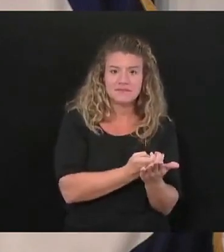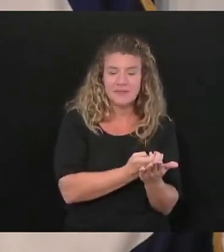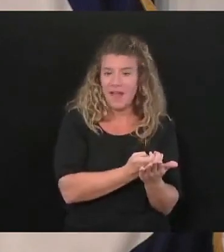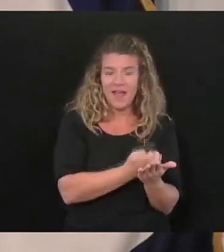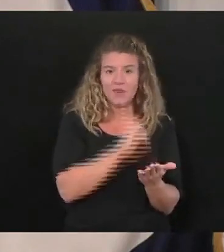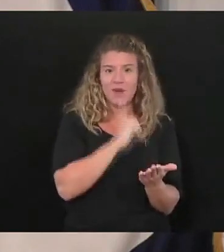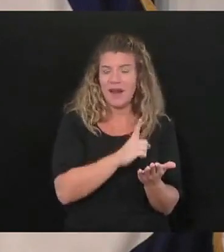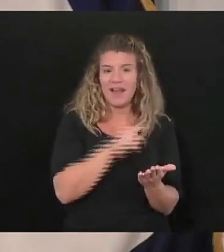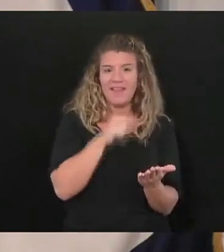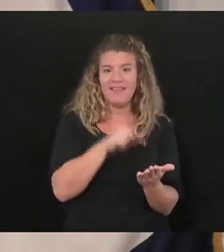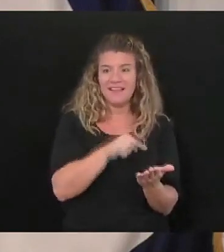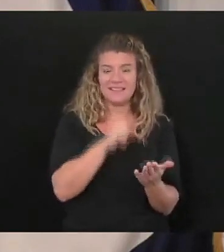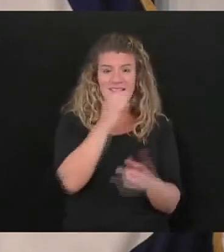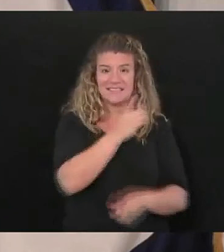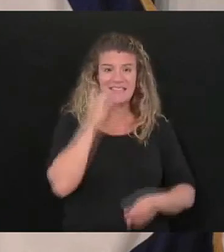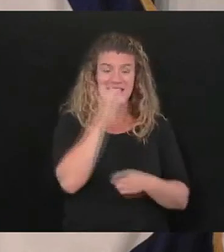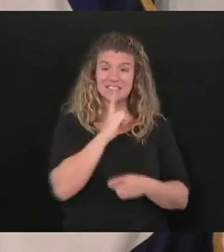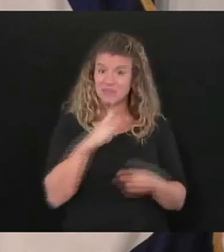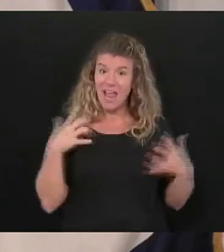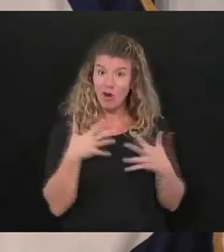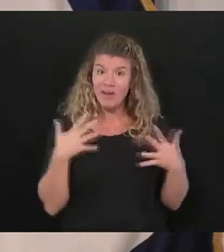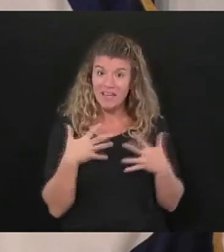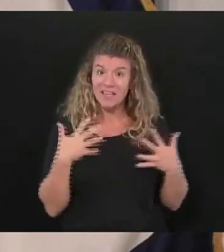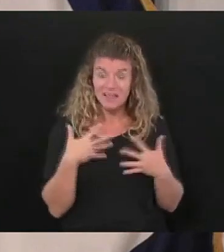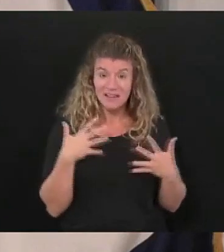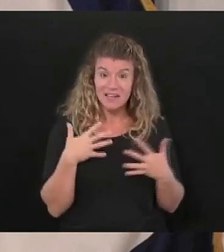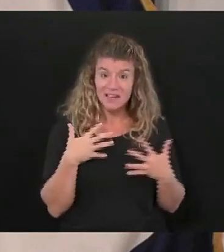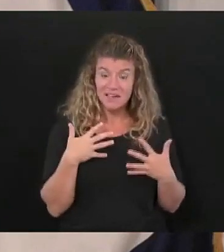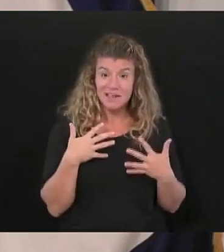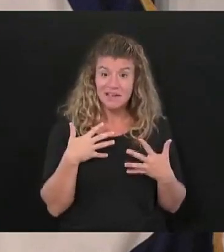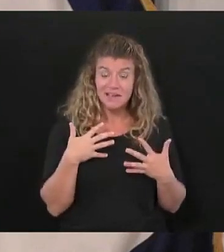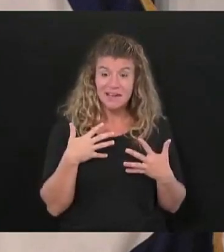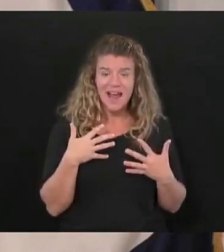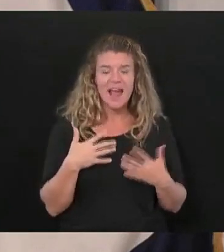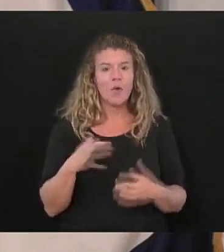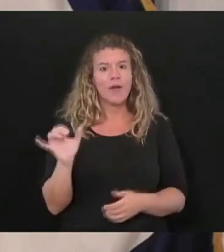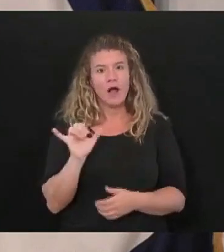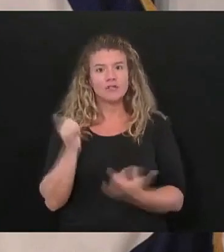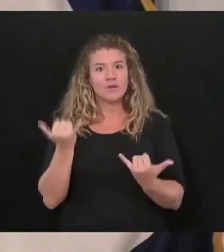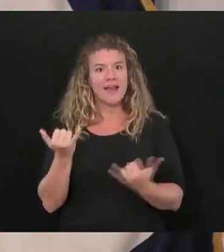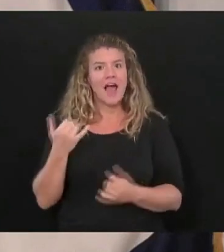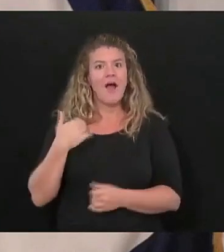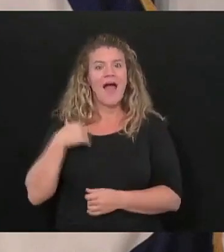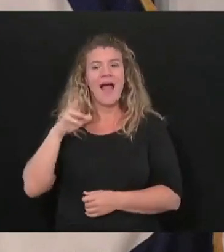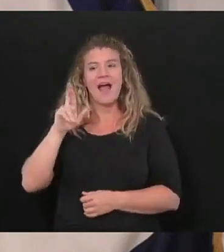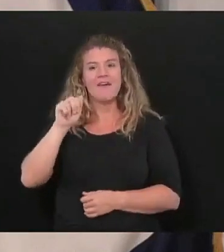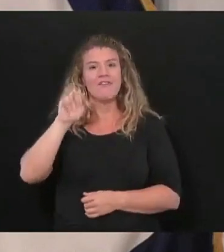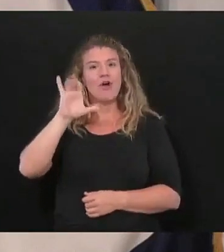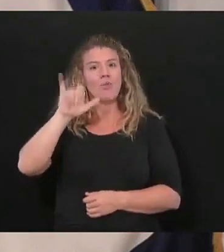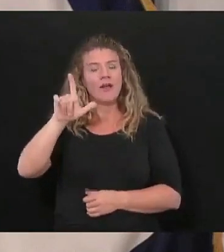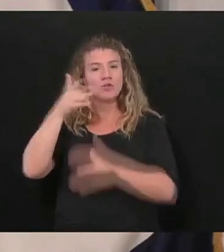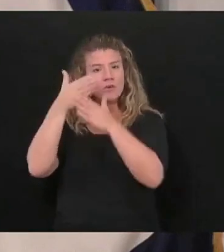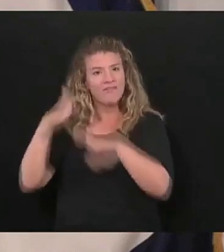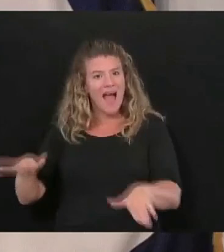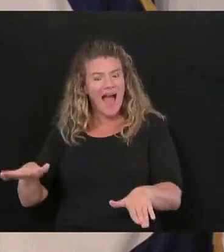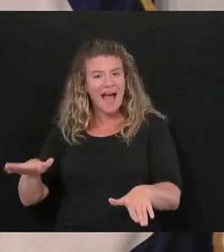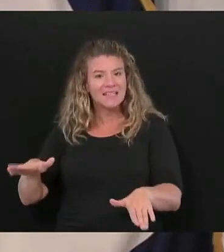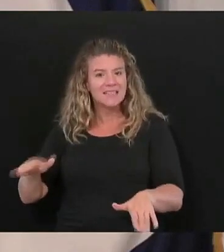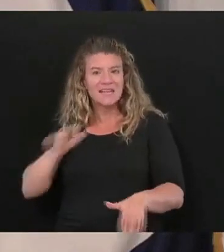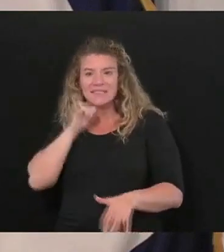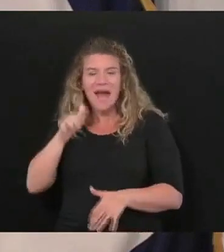this terrible dreaded disease and there's a racial divide and a racial unrest in this nation